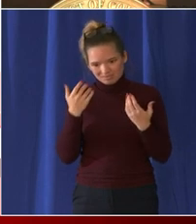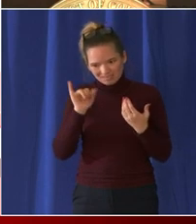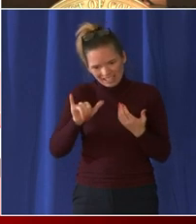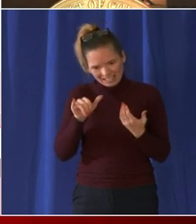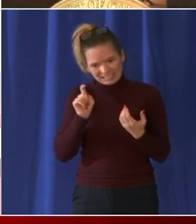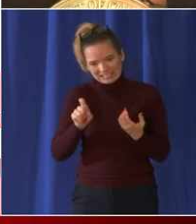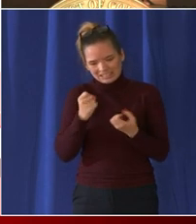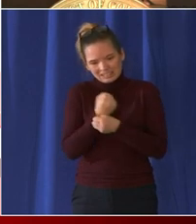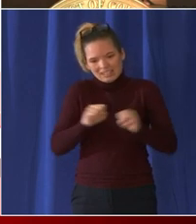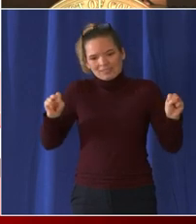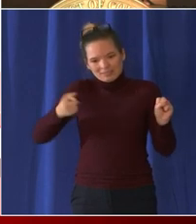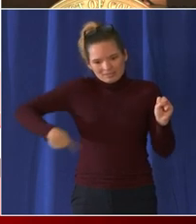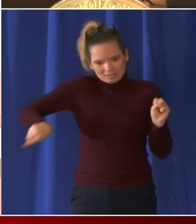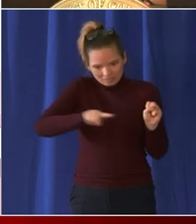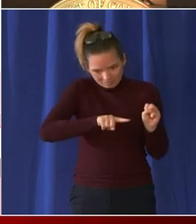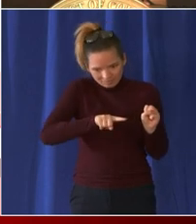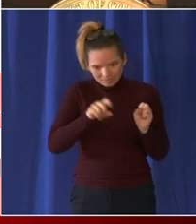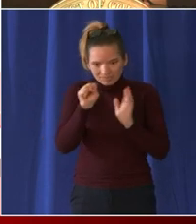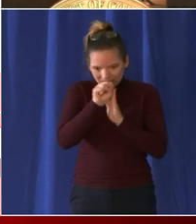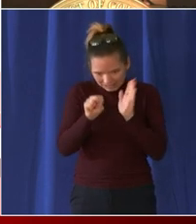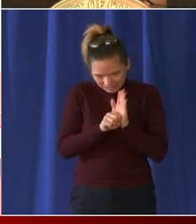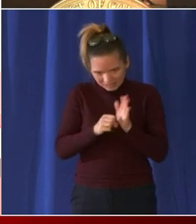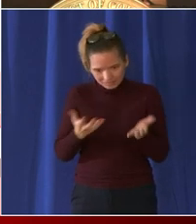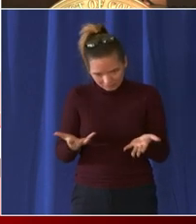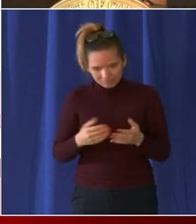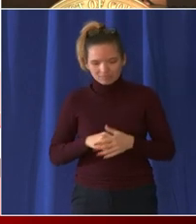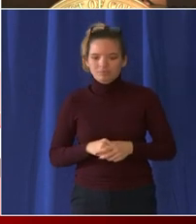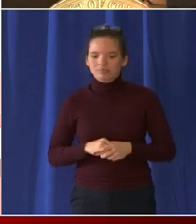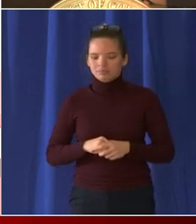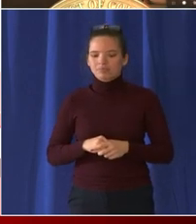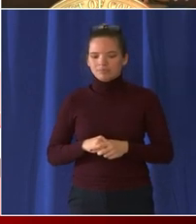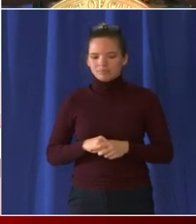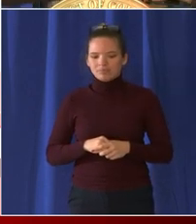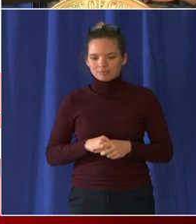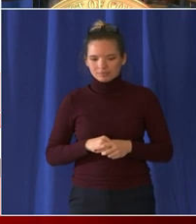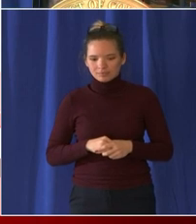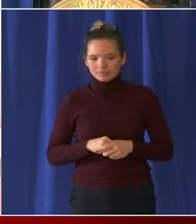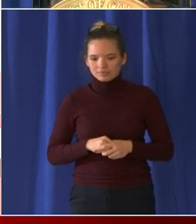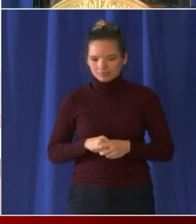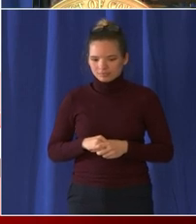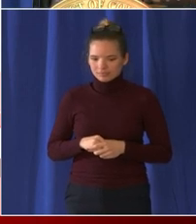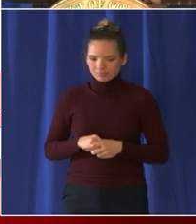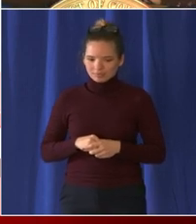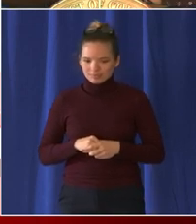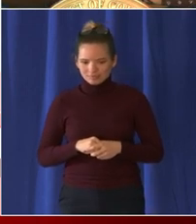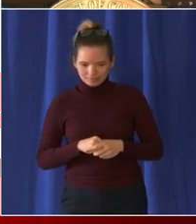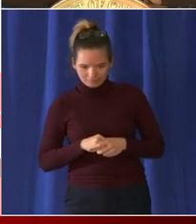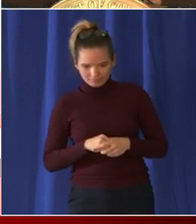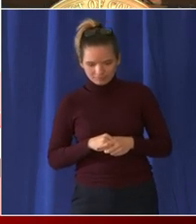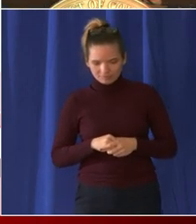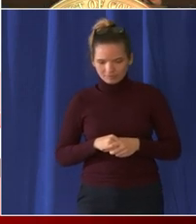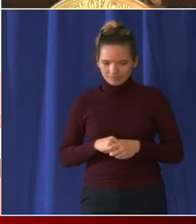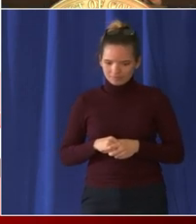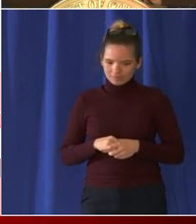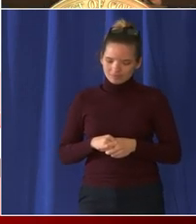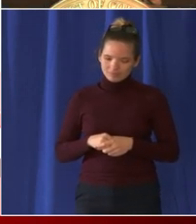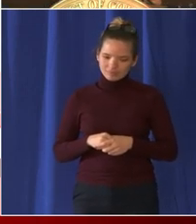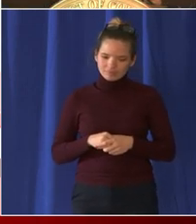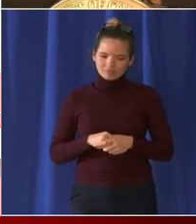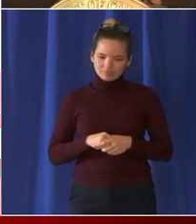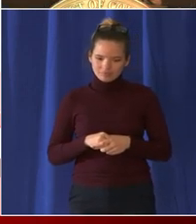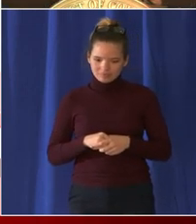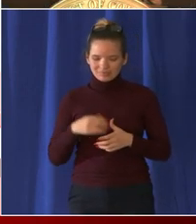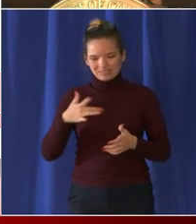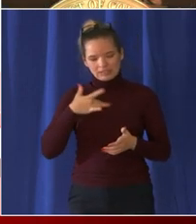designating joint sessions of congress as a national special security event um i i felt more than